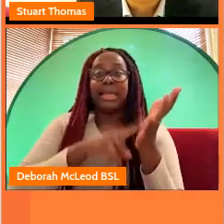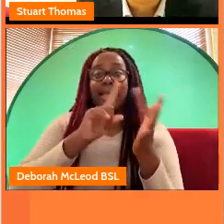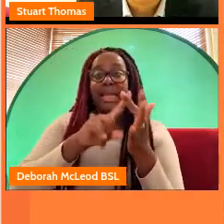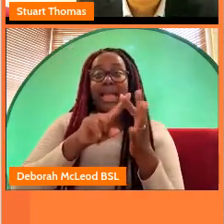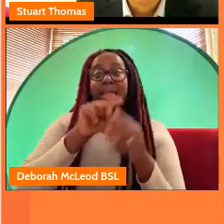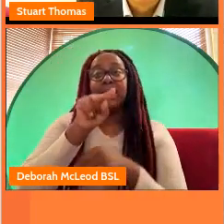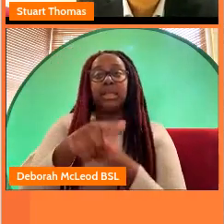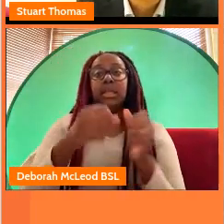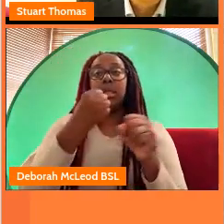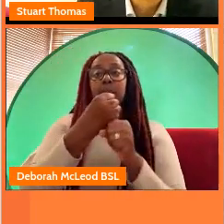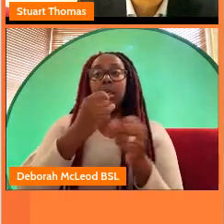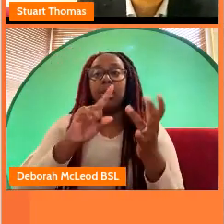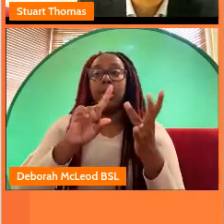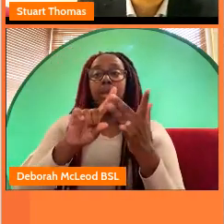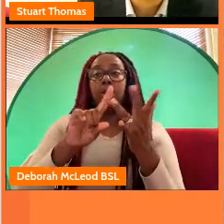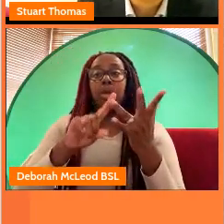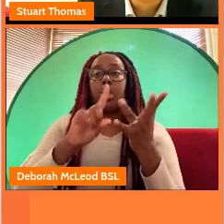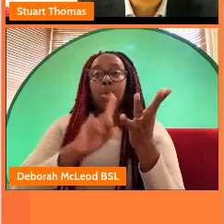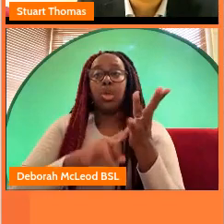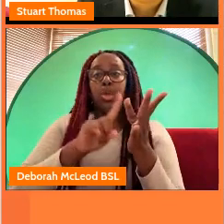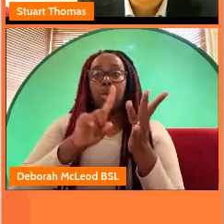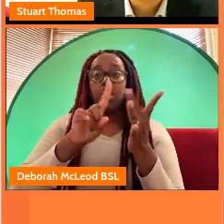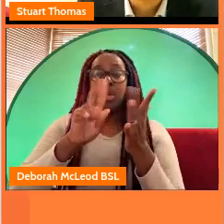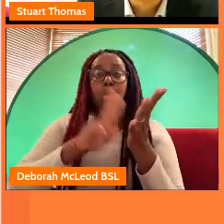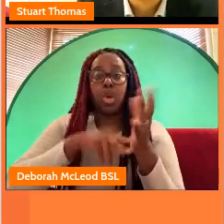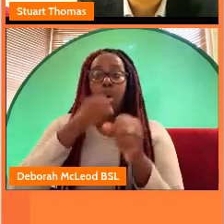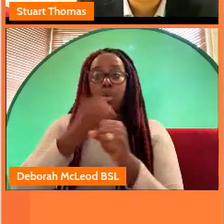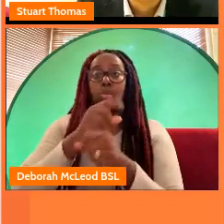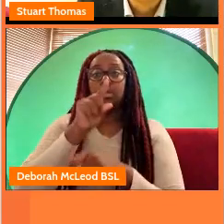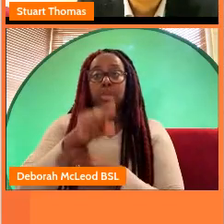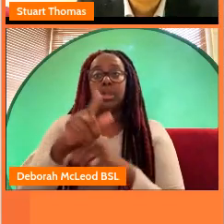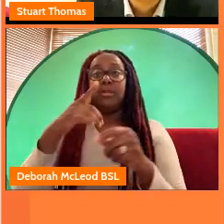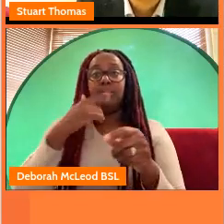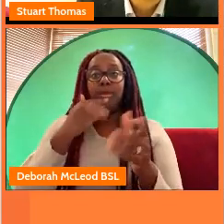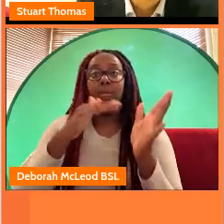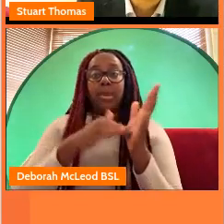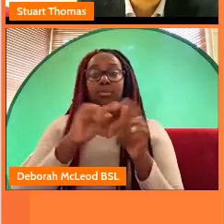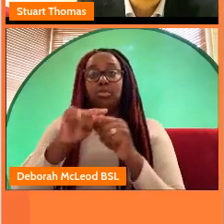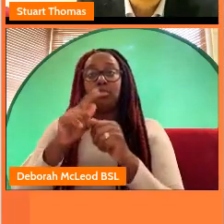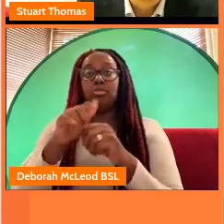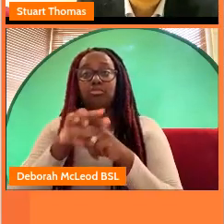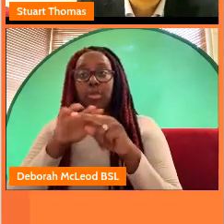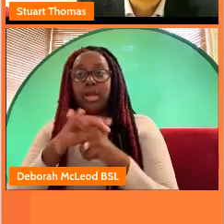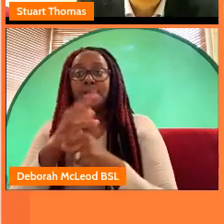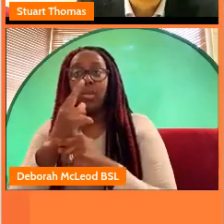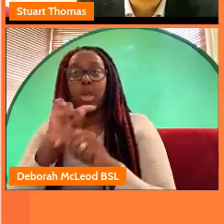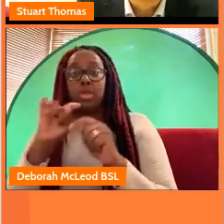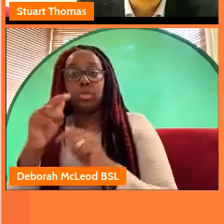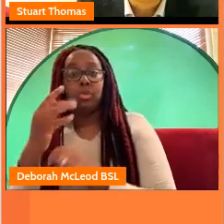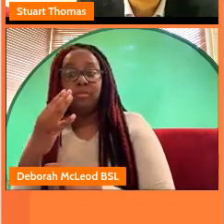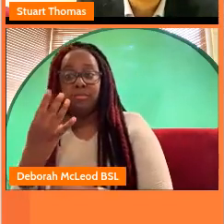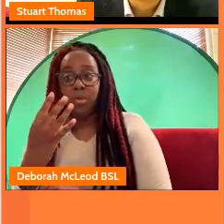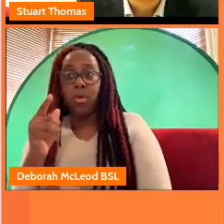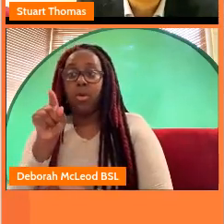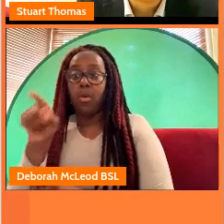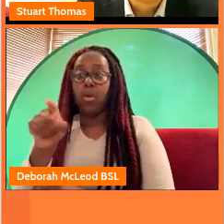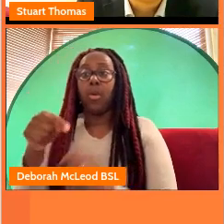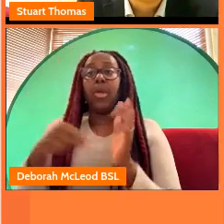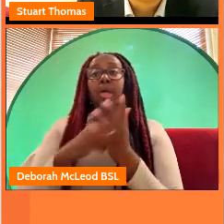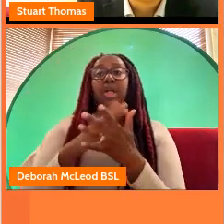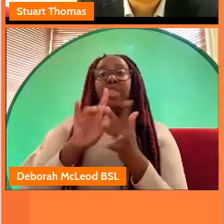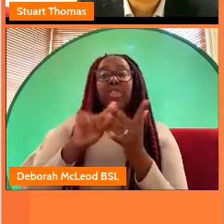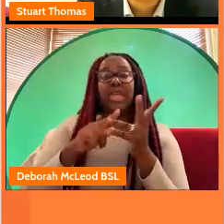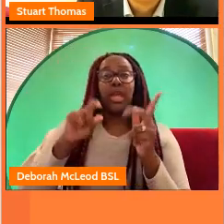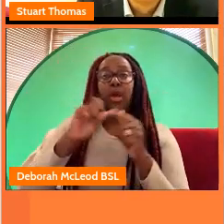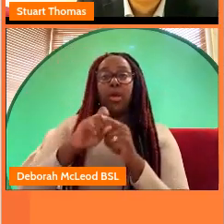show to come from birmingham that's every monday to friday from one till four theo johnson already presents on one extra from the city